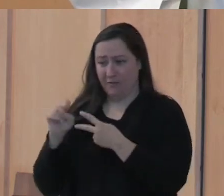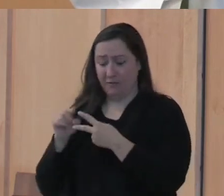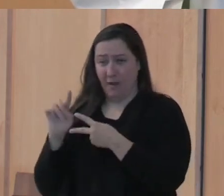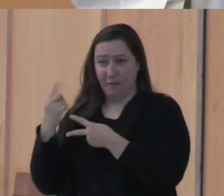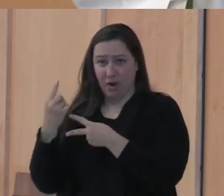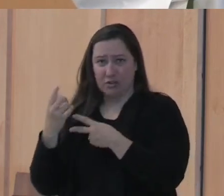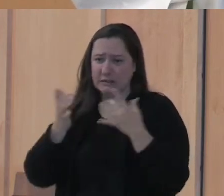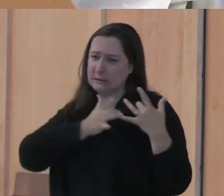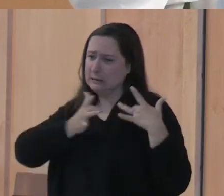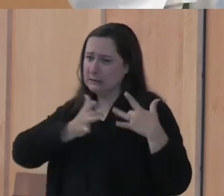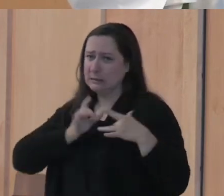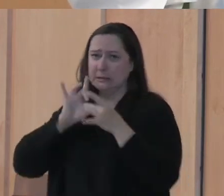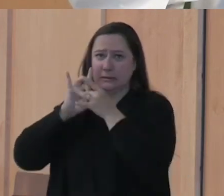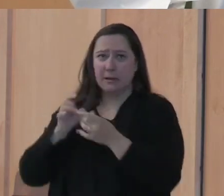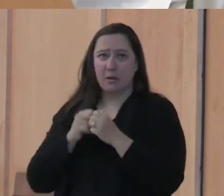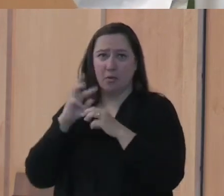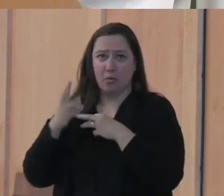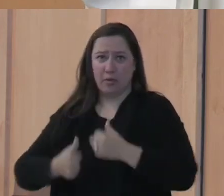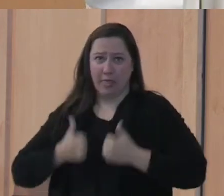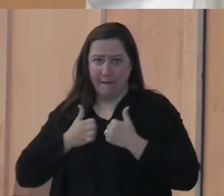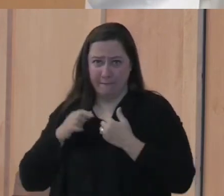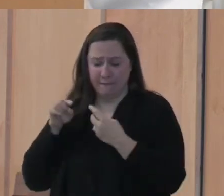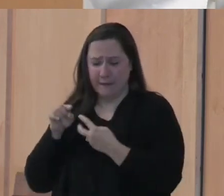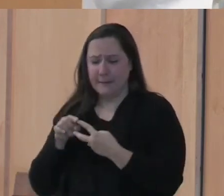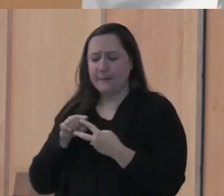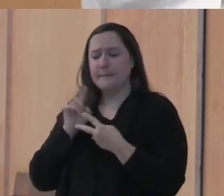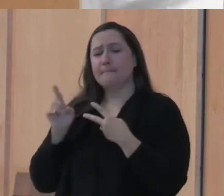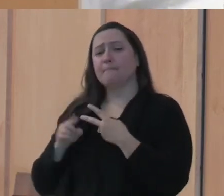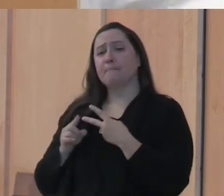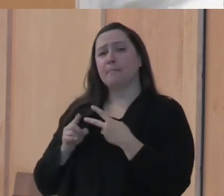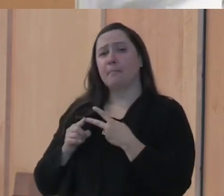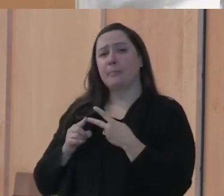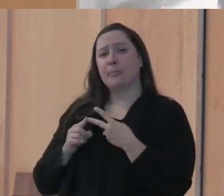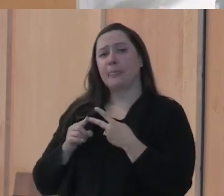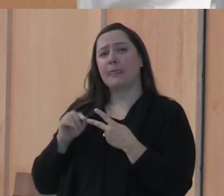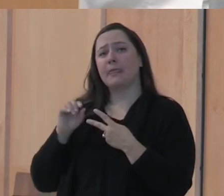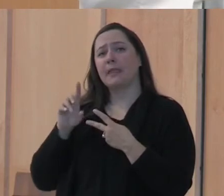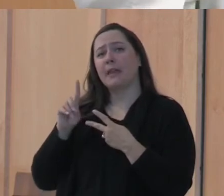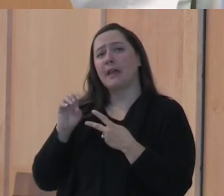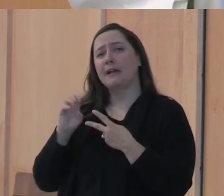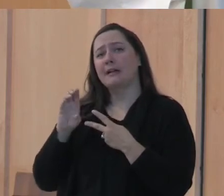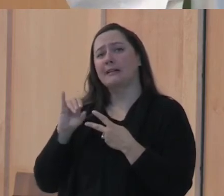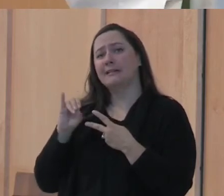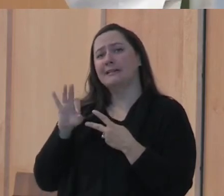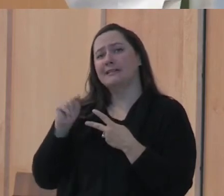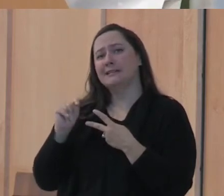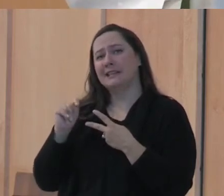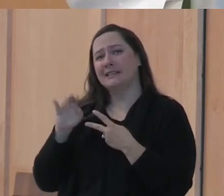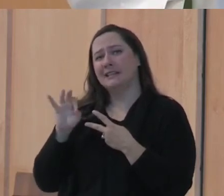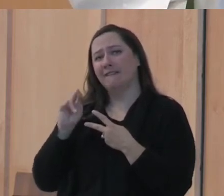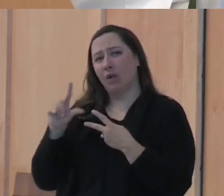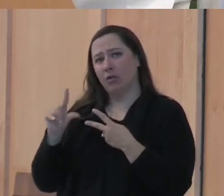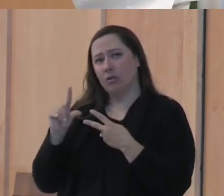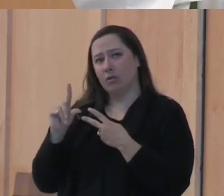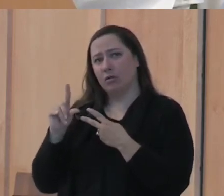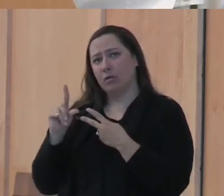stuff in this life. The second one is there's a deceitfulness, a lie that comes from wealth.